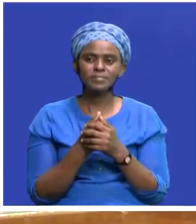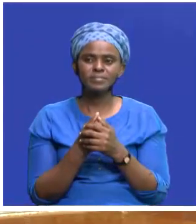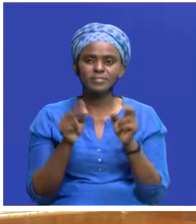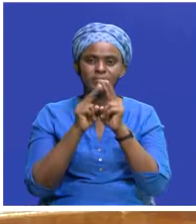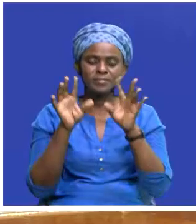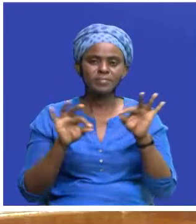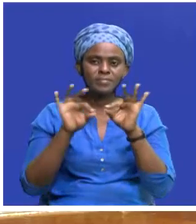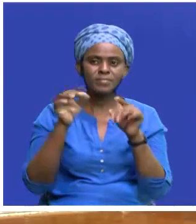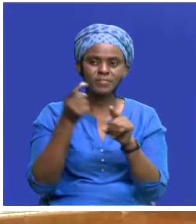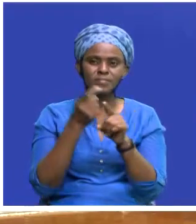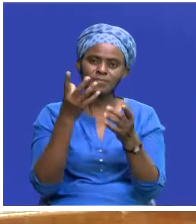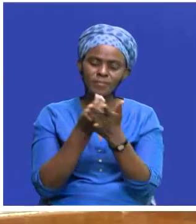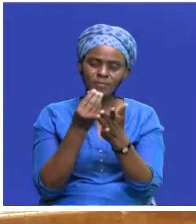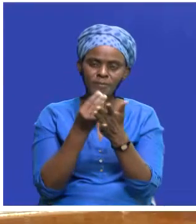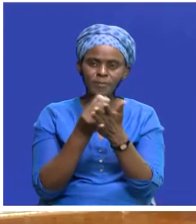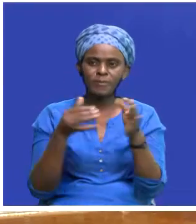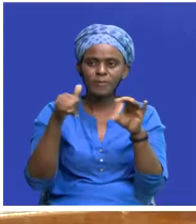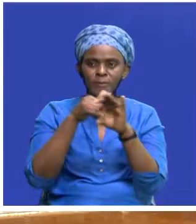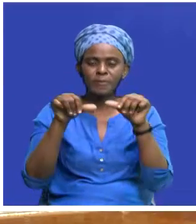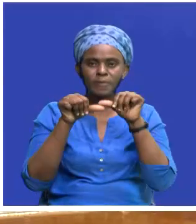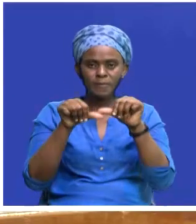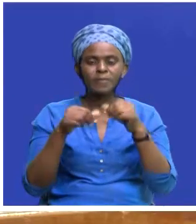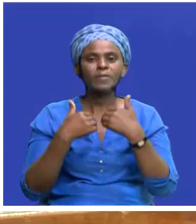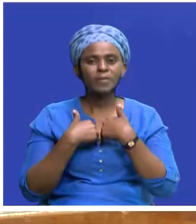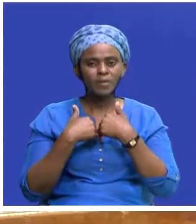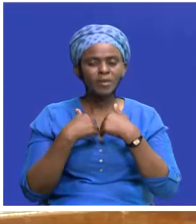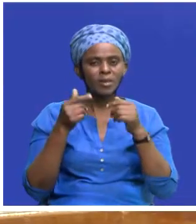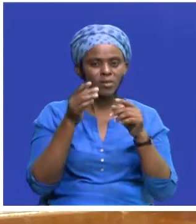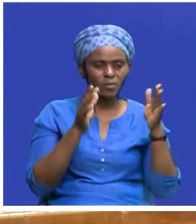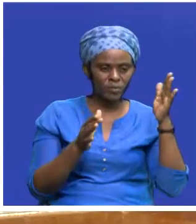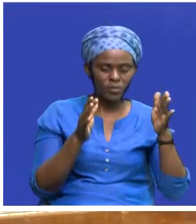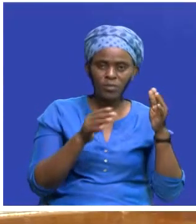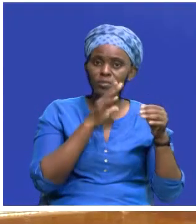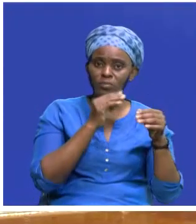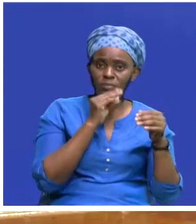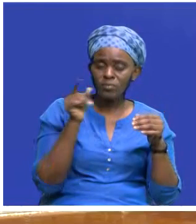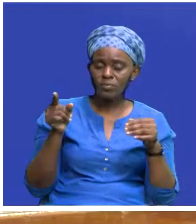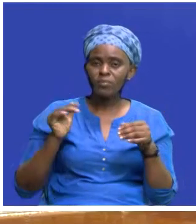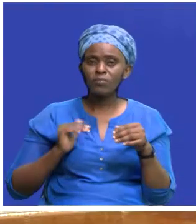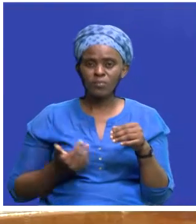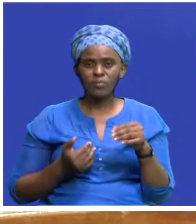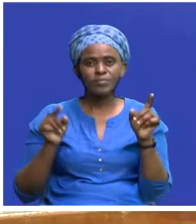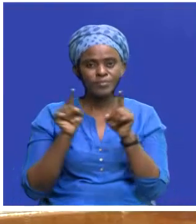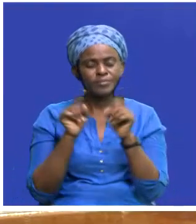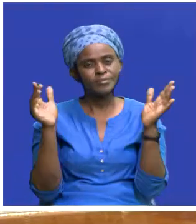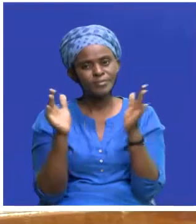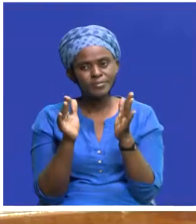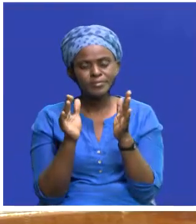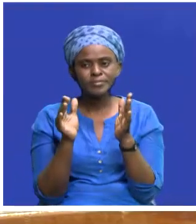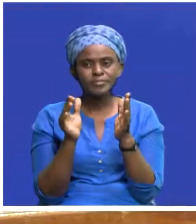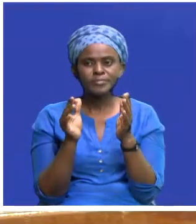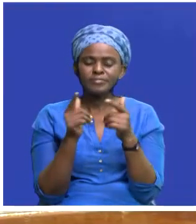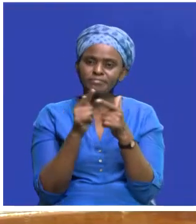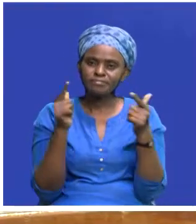financial inclusion still exist between men and women as well as between small and medium